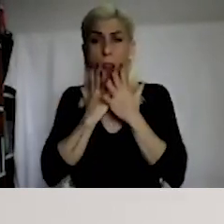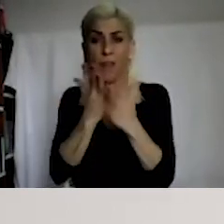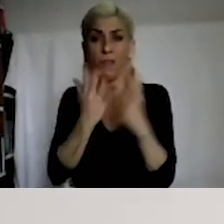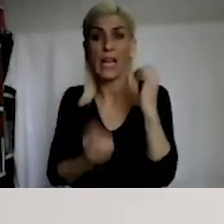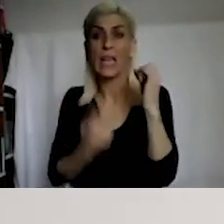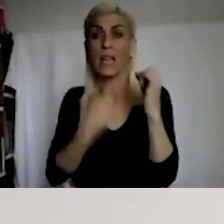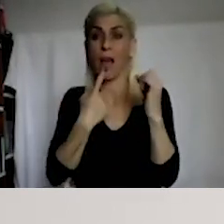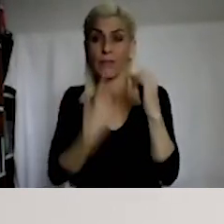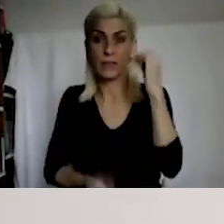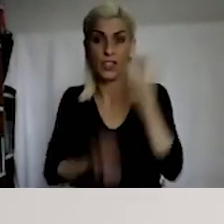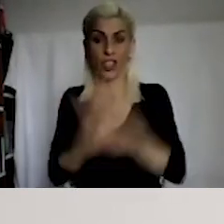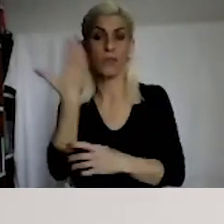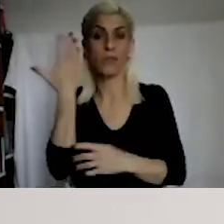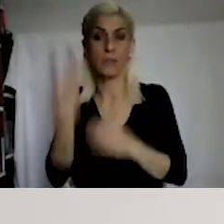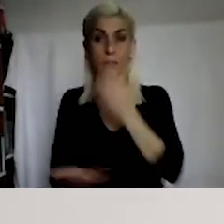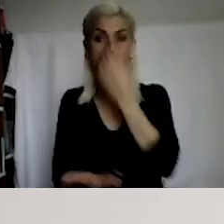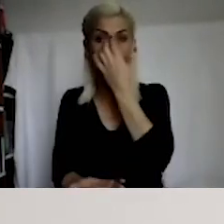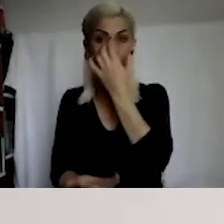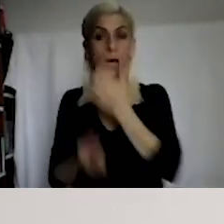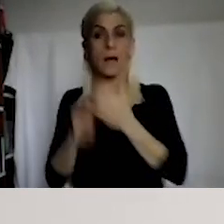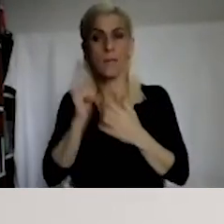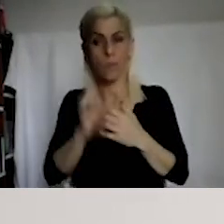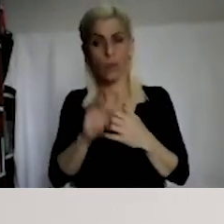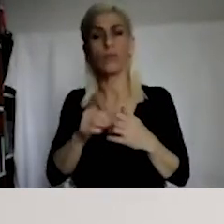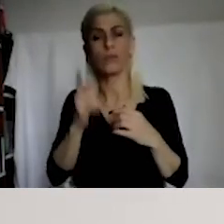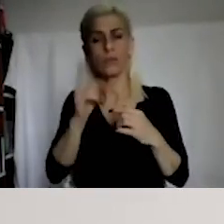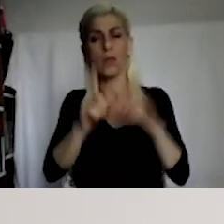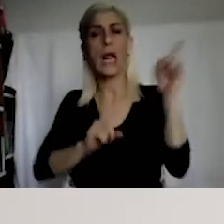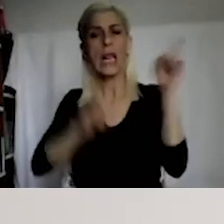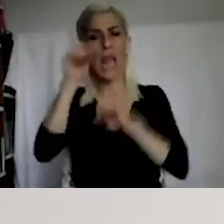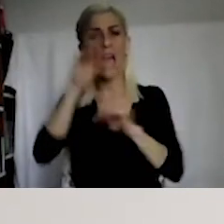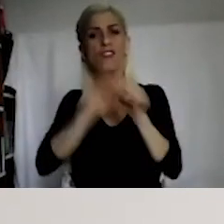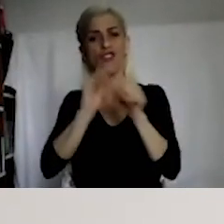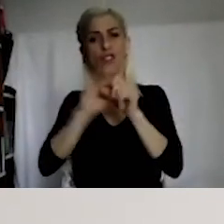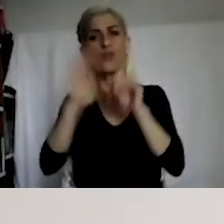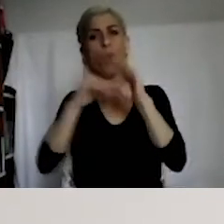So this is about online posts and comments.